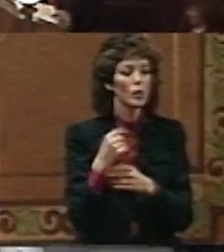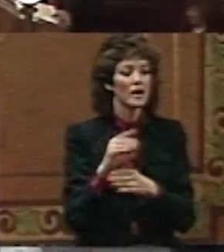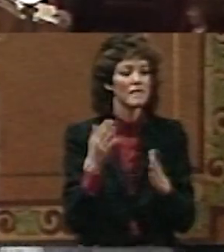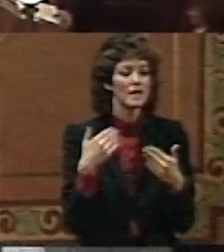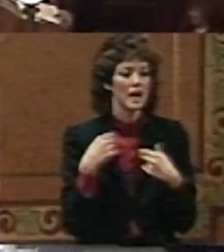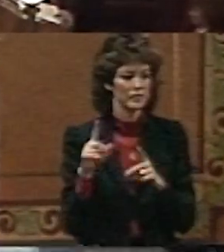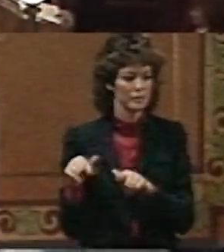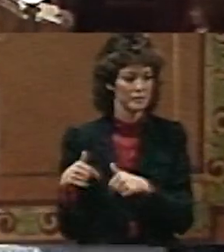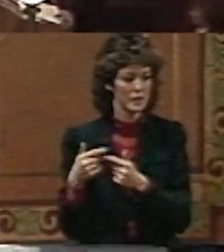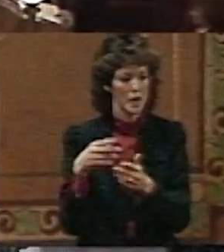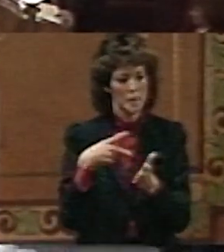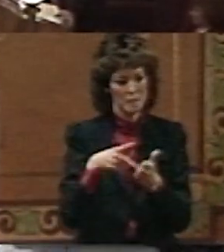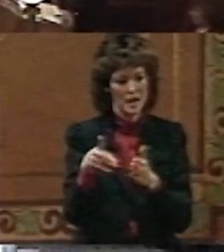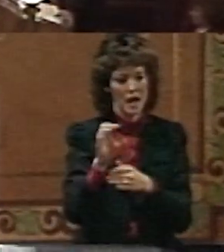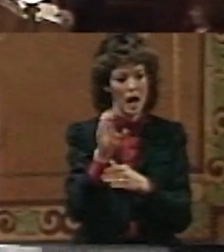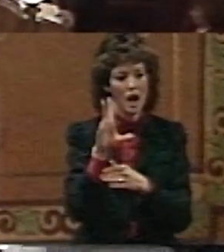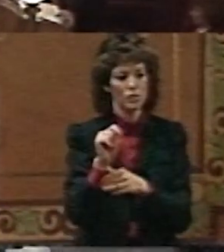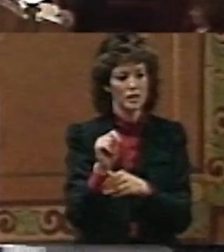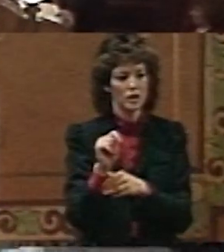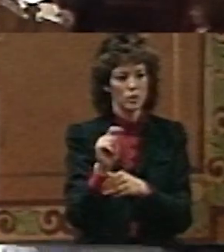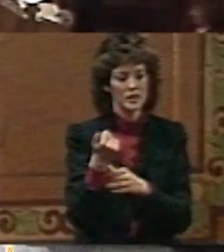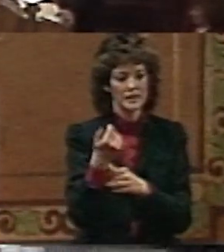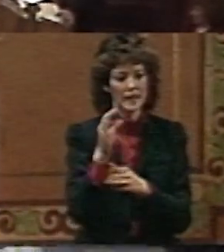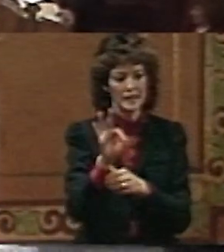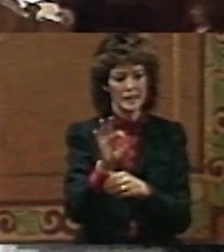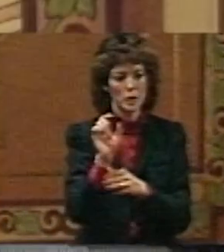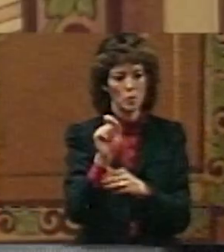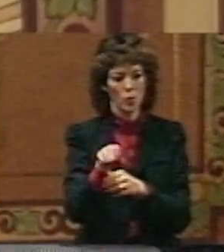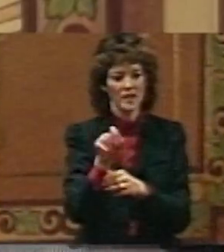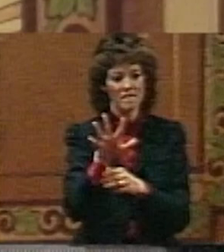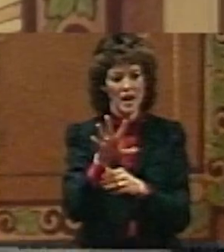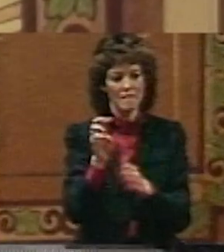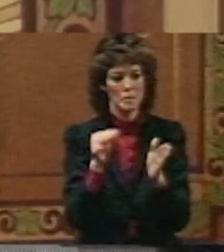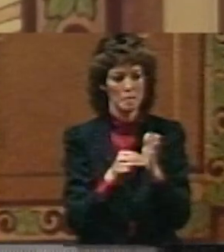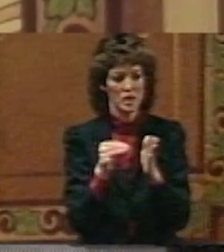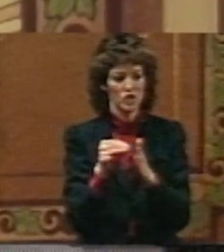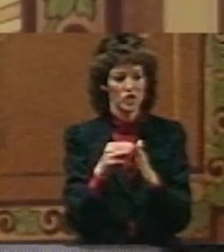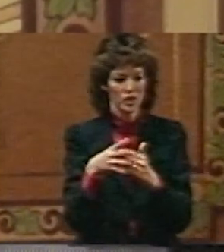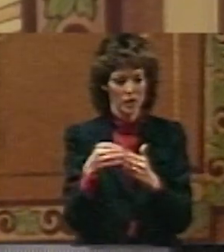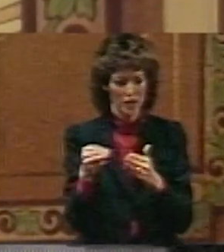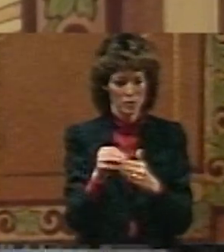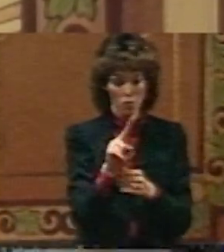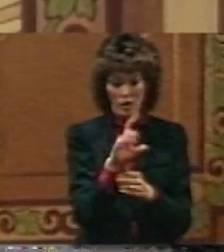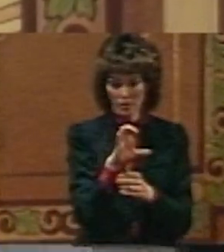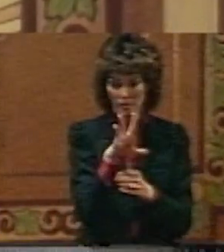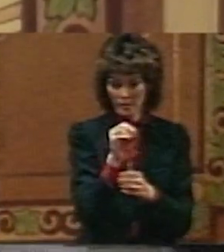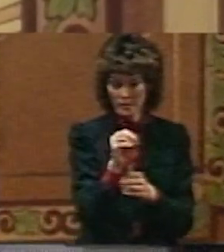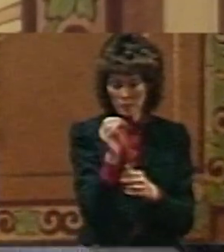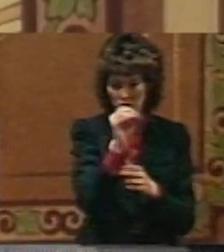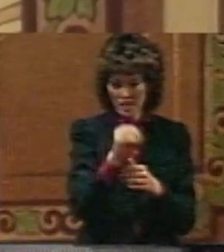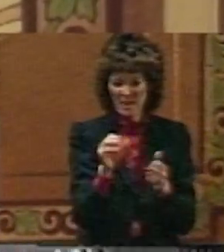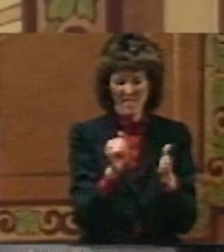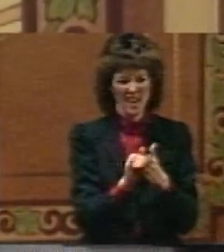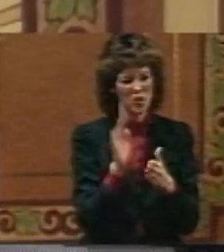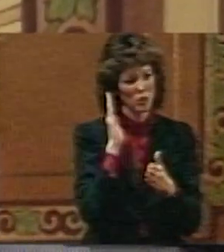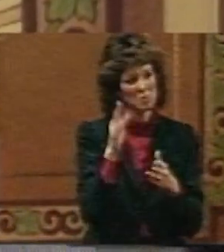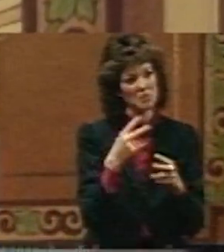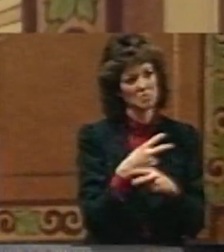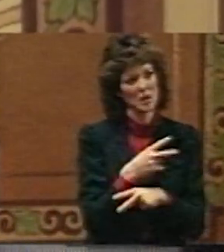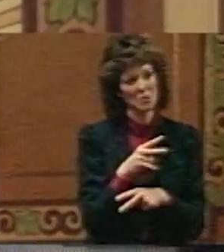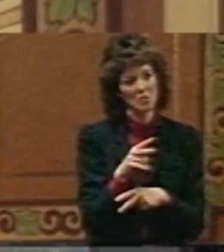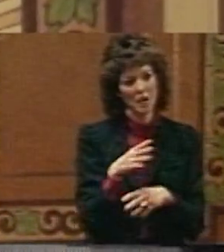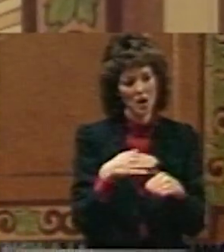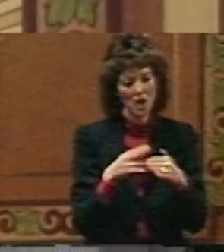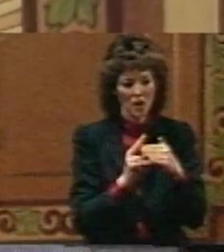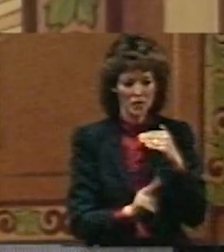The highest payout we have ever had is $19.5 million. 150 percent of that would be somewhere under $30